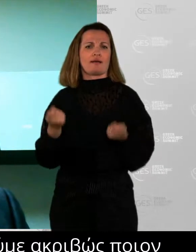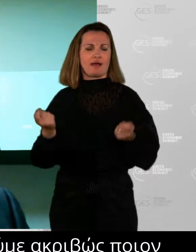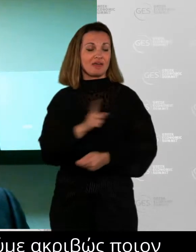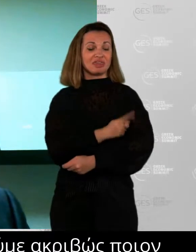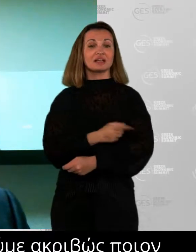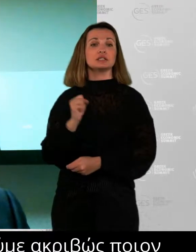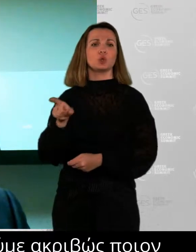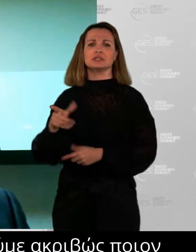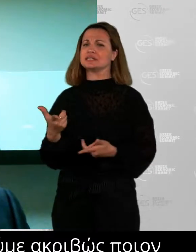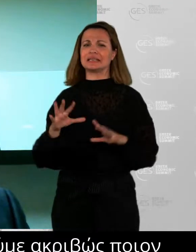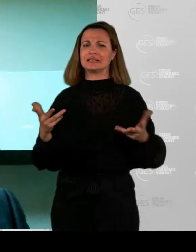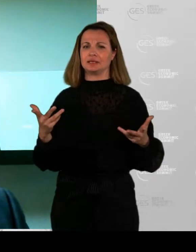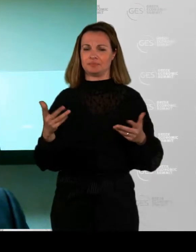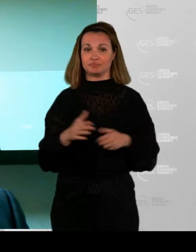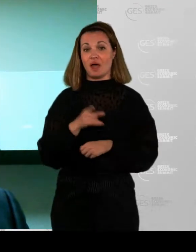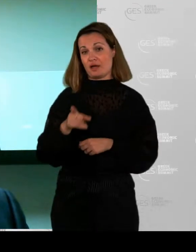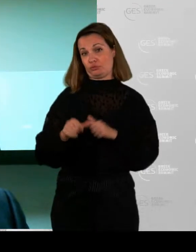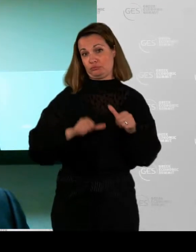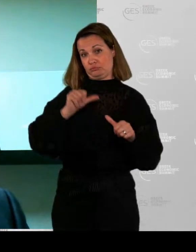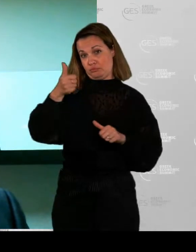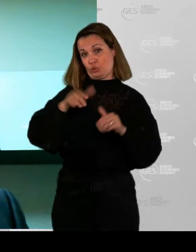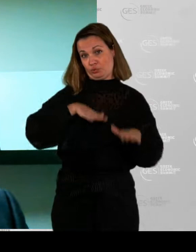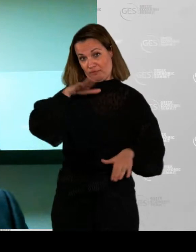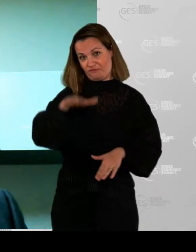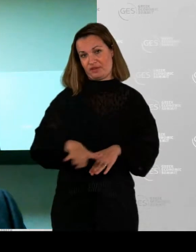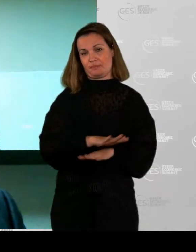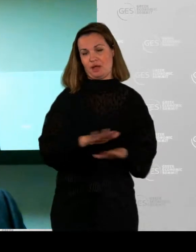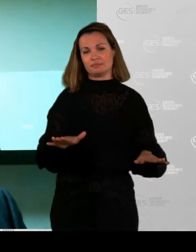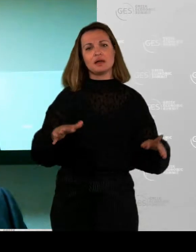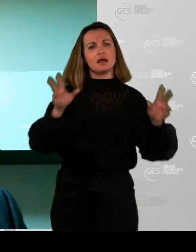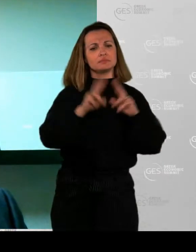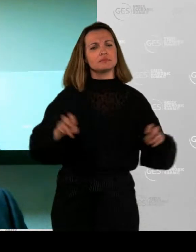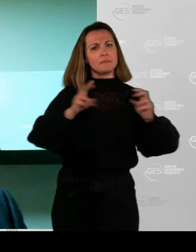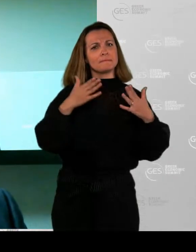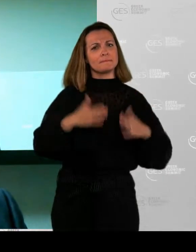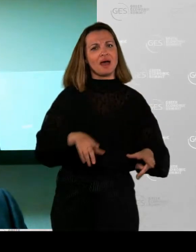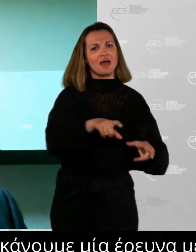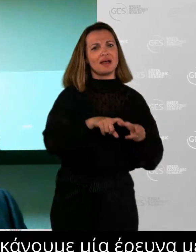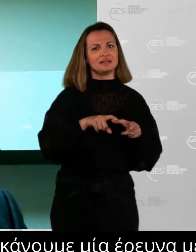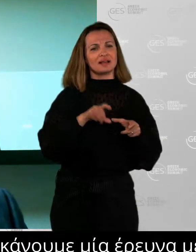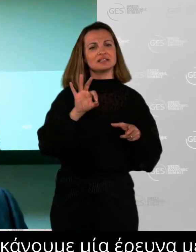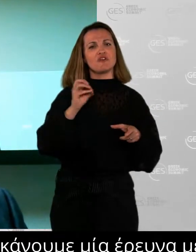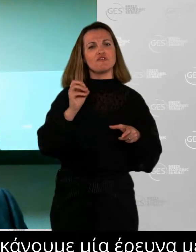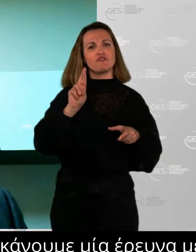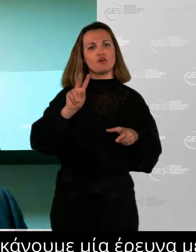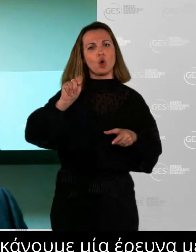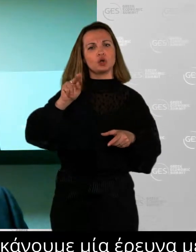We did a survey with Fortune of CEOs and we asked what was the number one